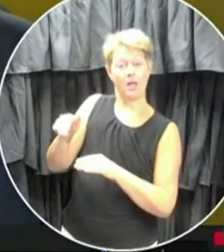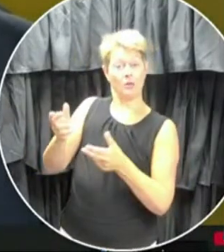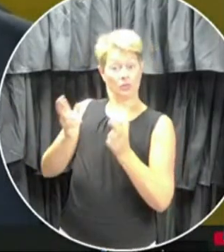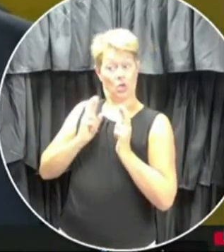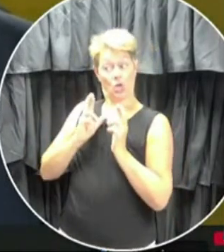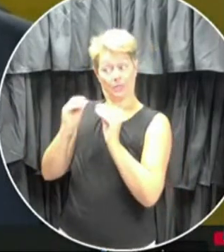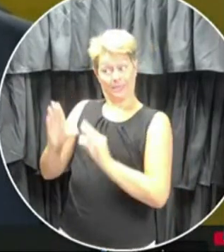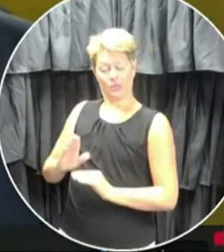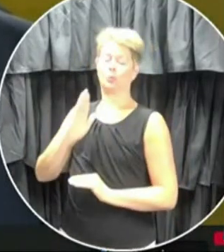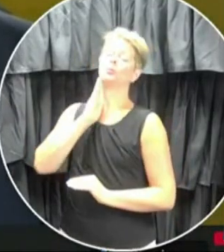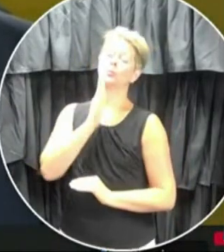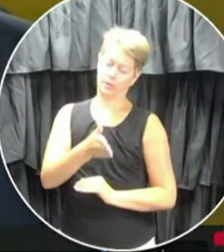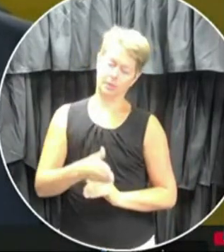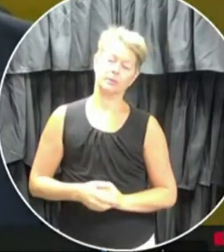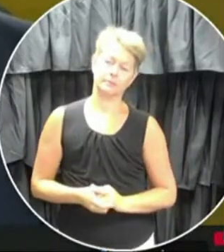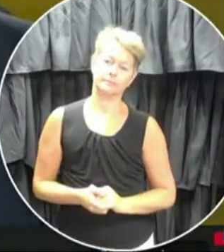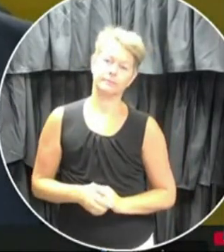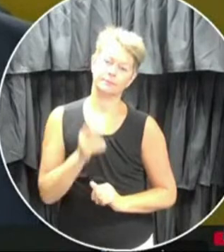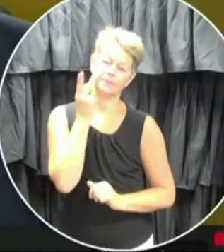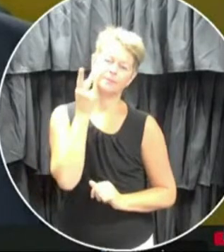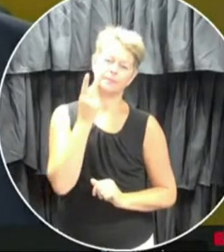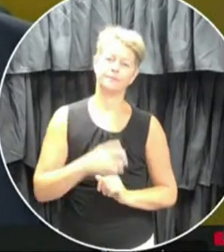presence of retired teachers.